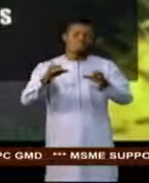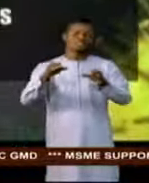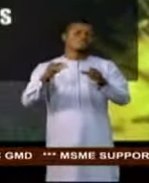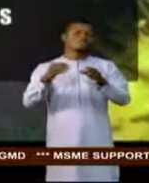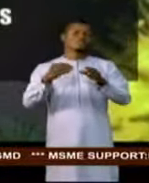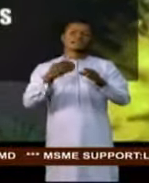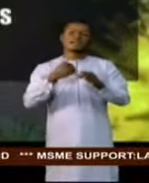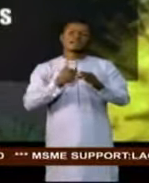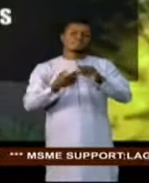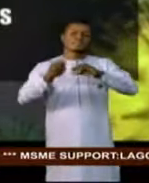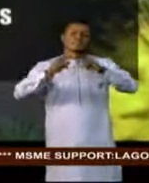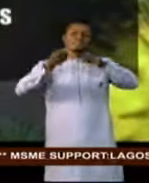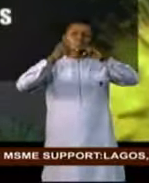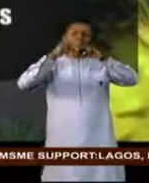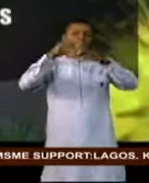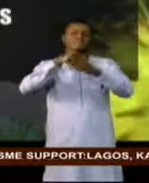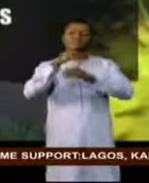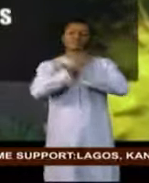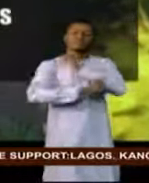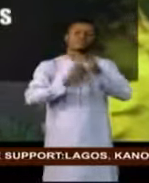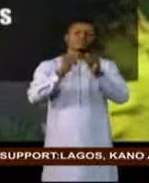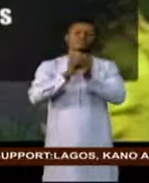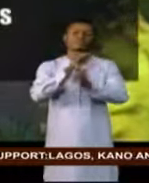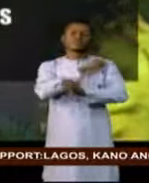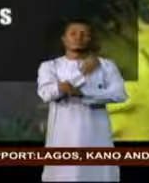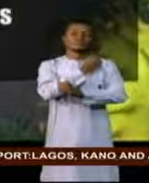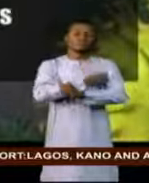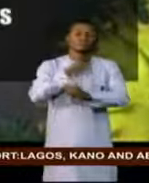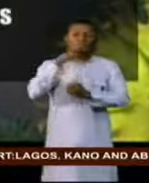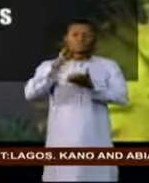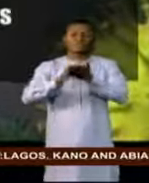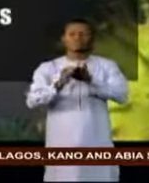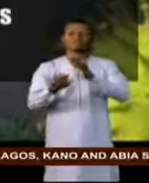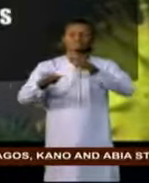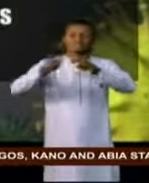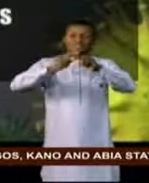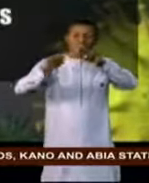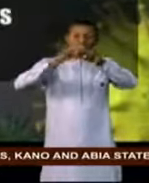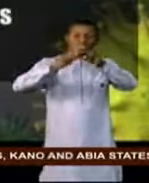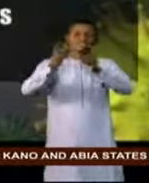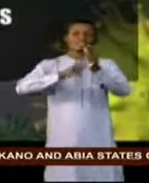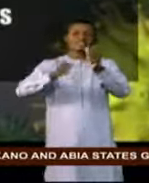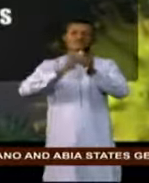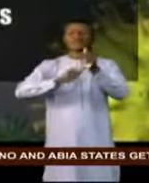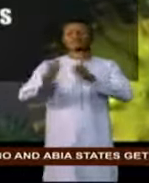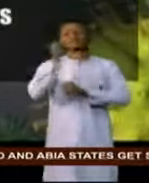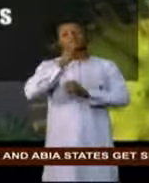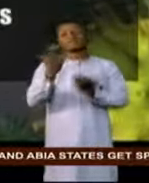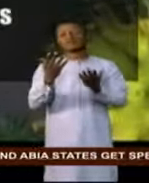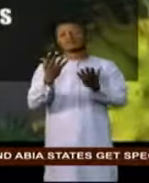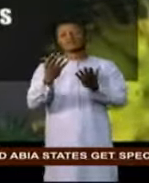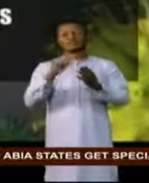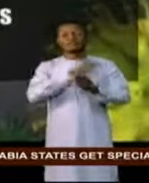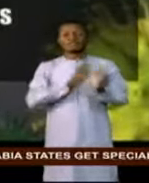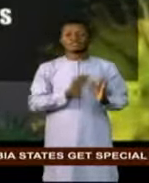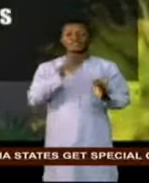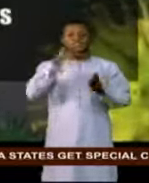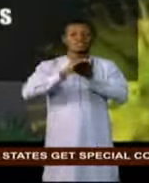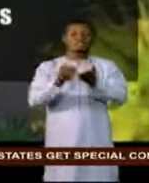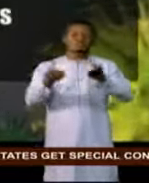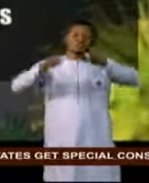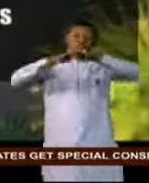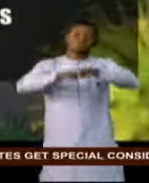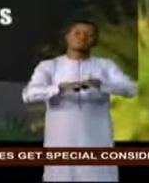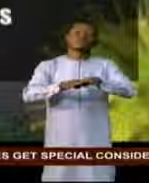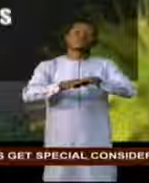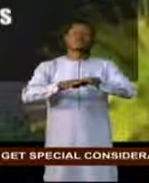accelerating across the country, with hospital admissions doubling every eight days. The minister said that a lockdown was a